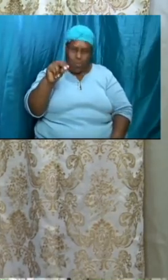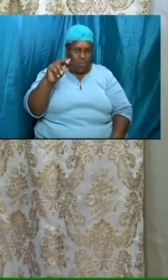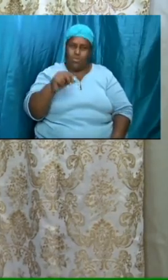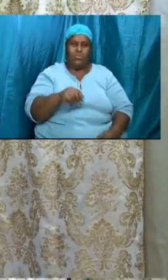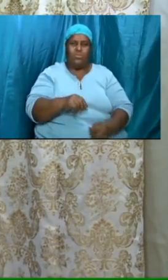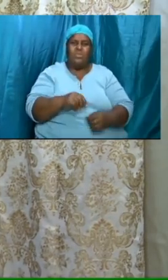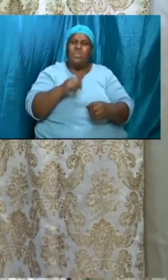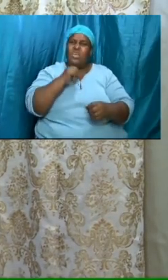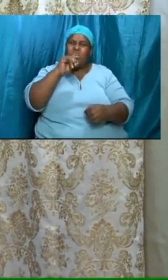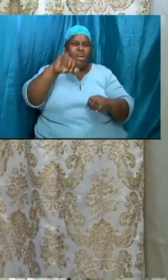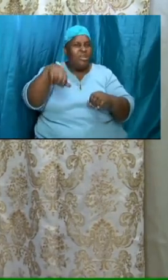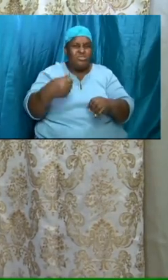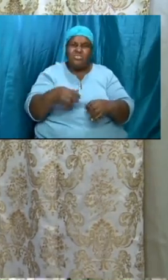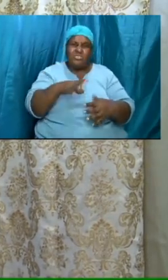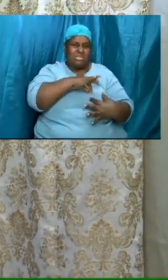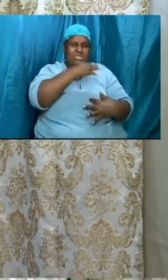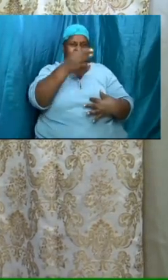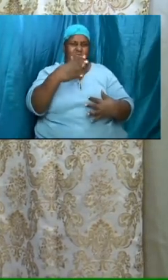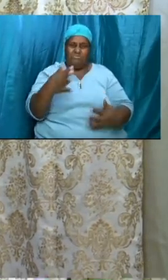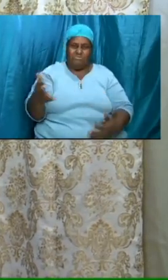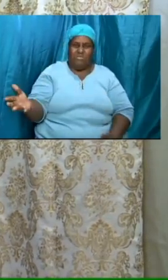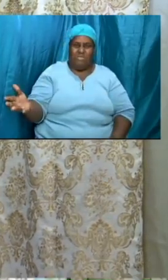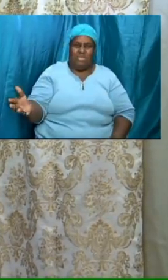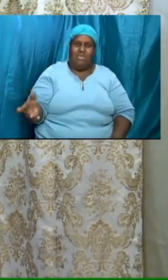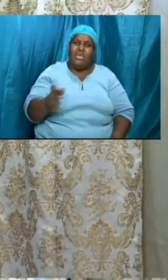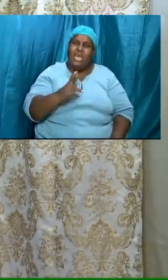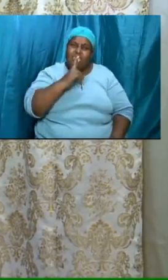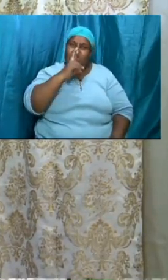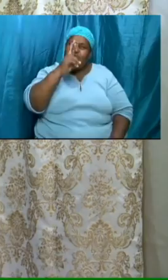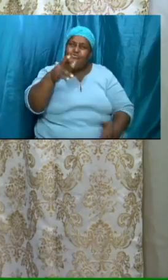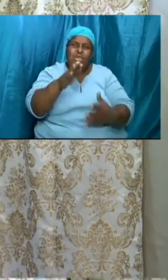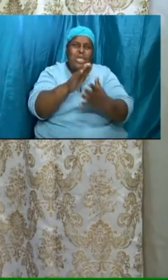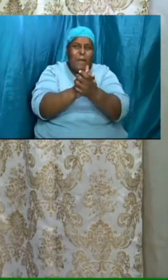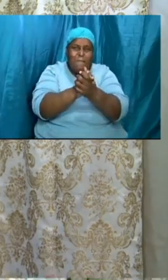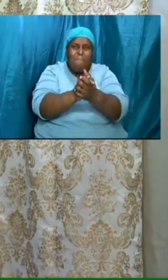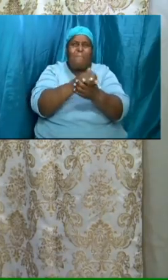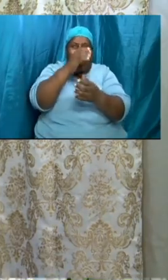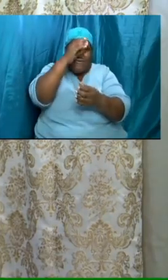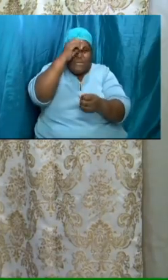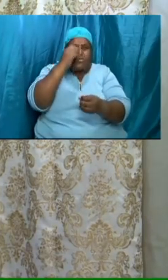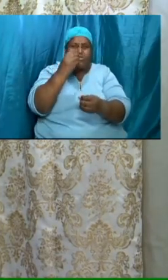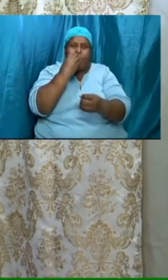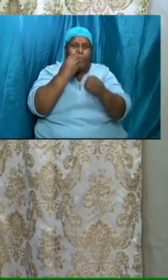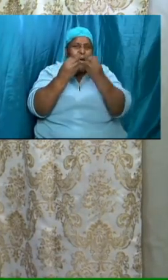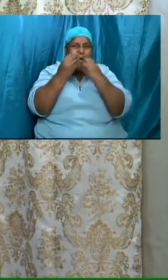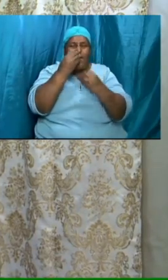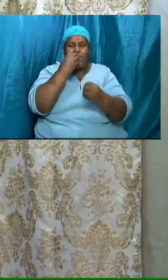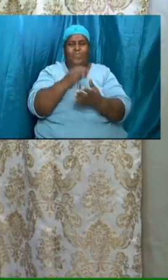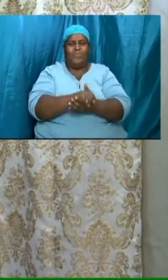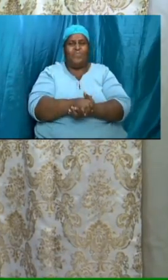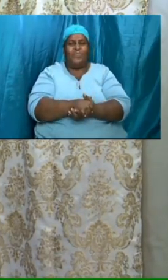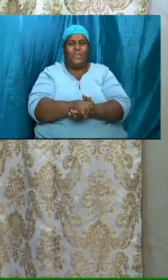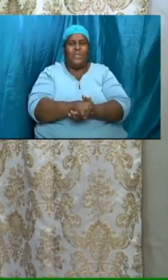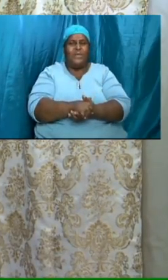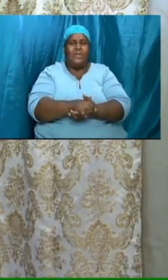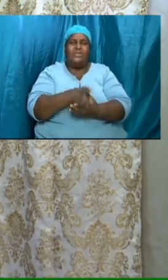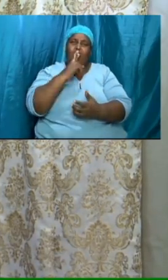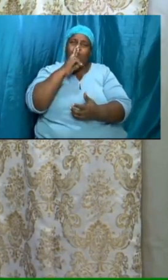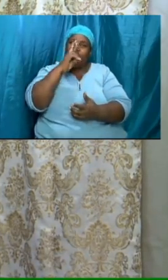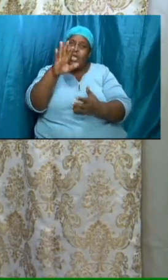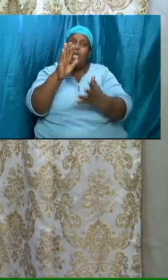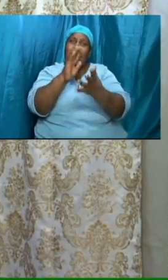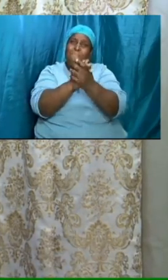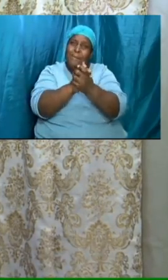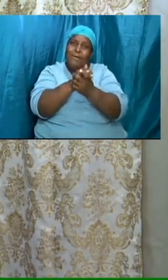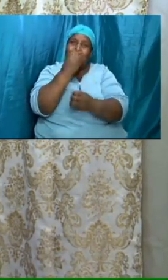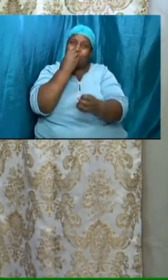not just a spiritual thing it is a real marriage supper and i will just reiterate it it is a real marriage supper